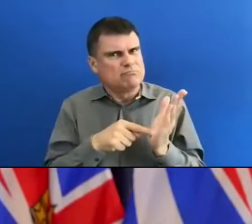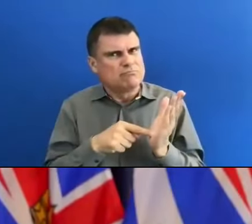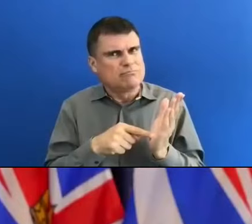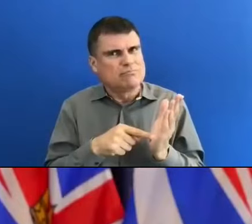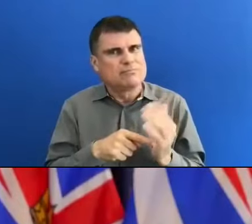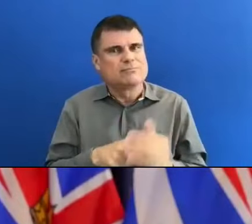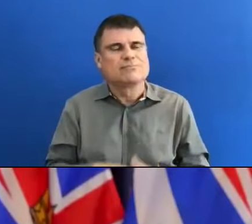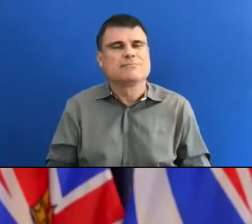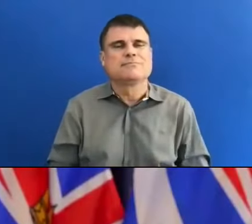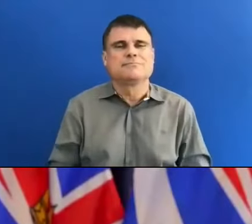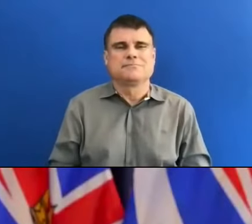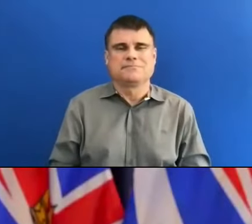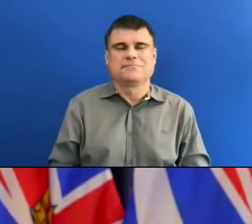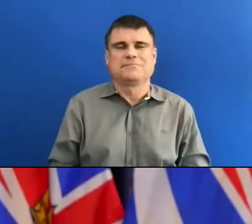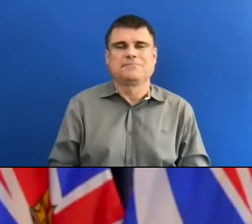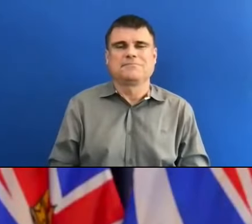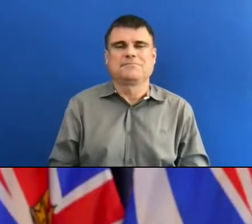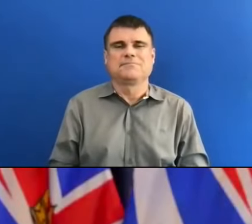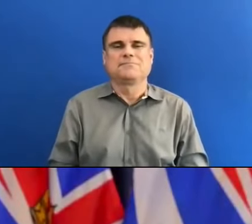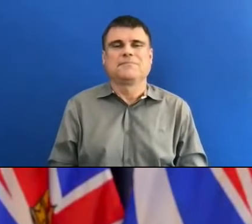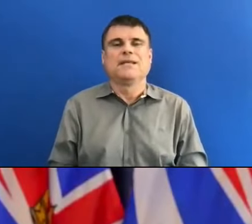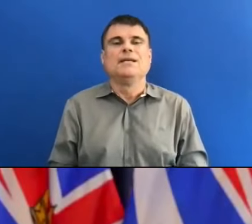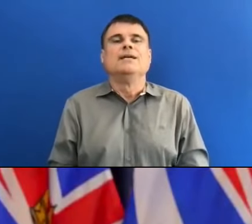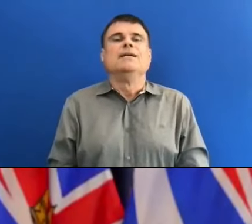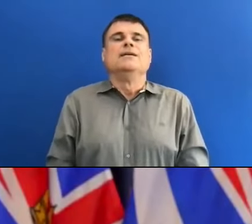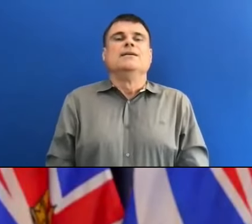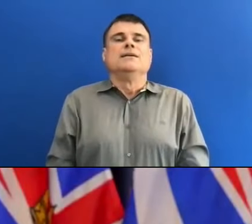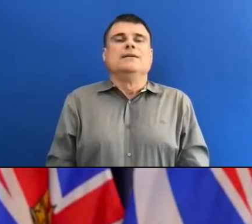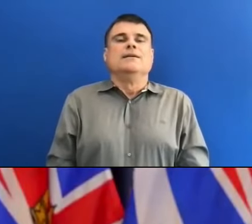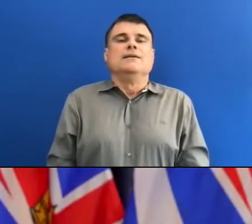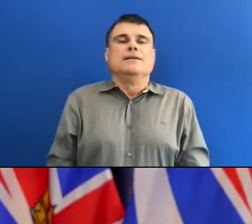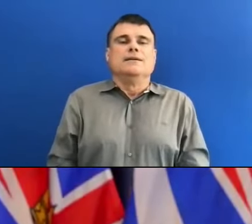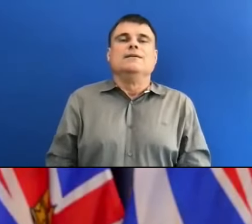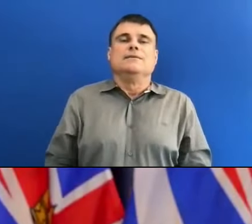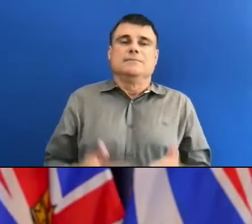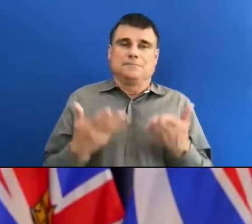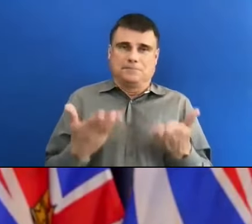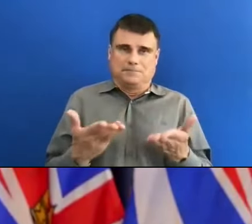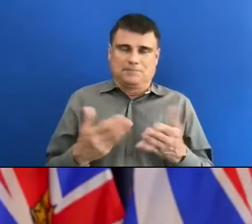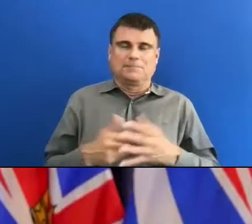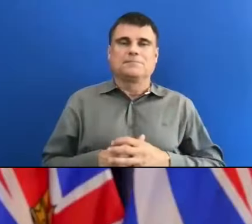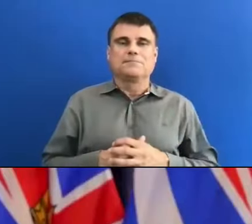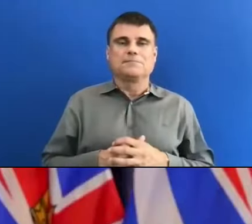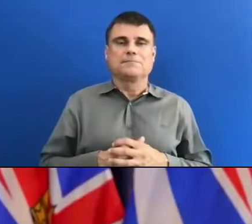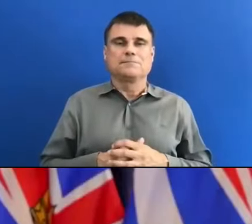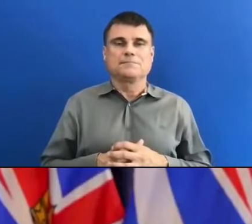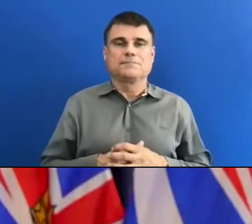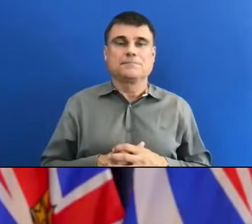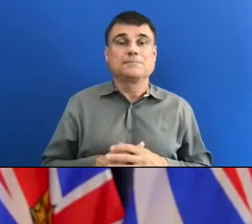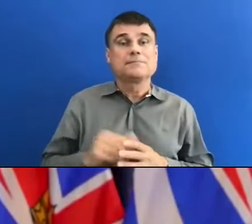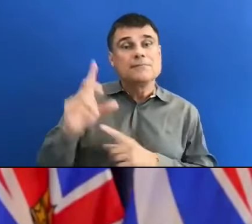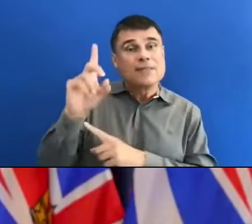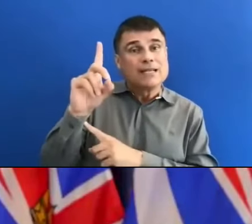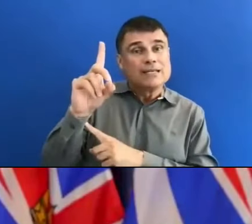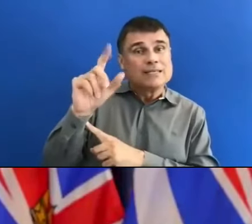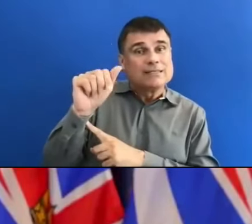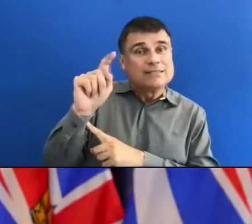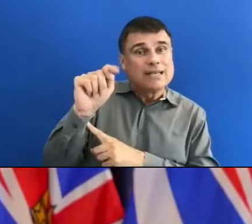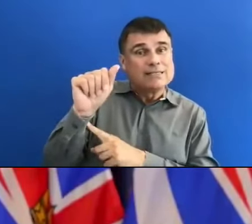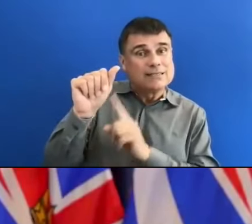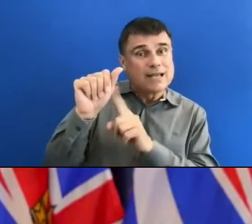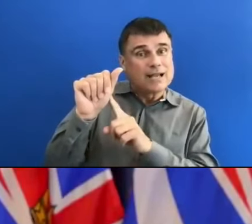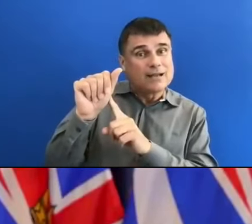the report that doctor Henry spoke to, the data is overwhelmingly supportive of that position. The